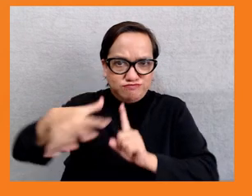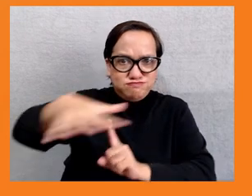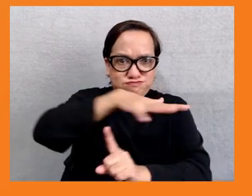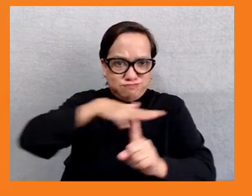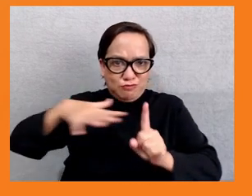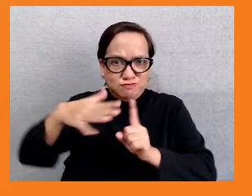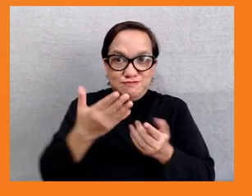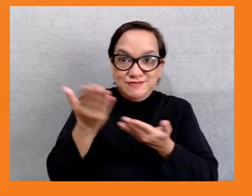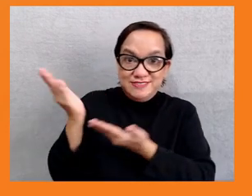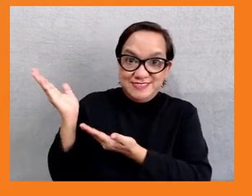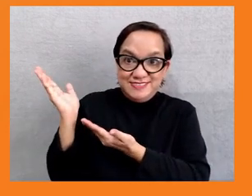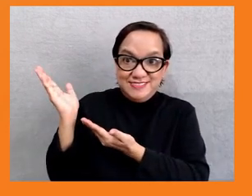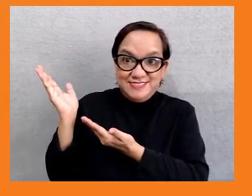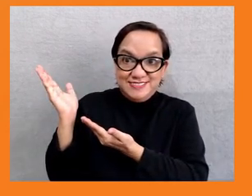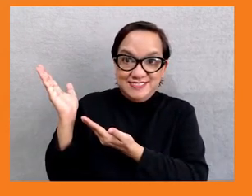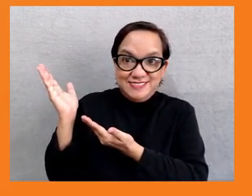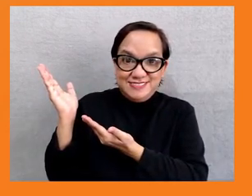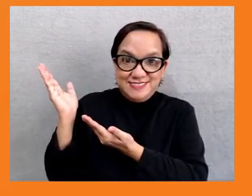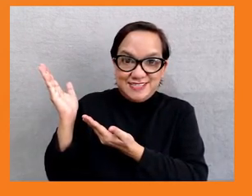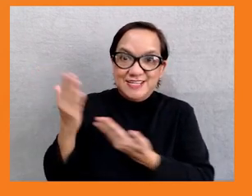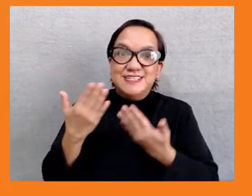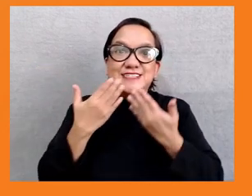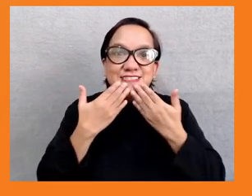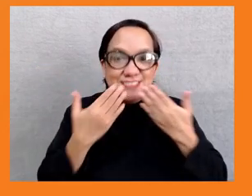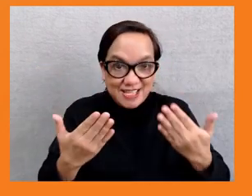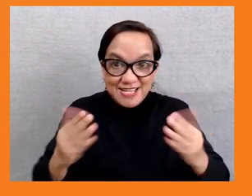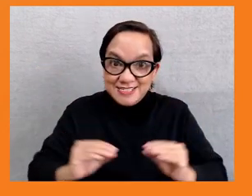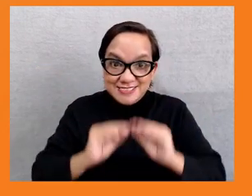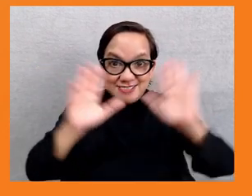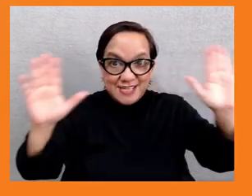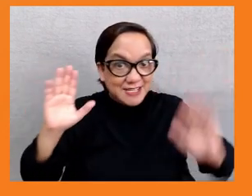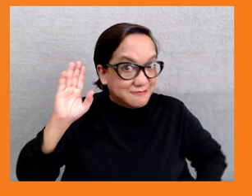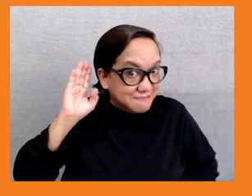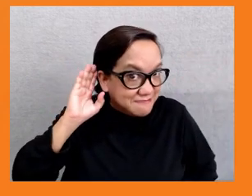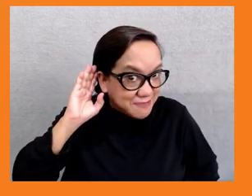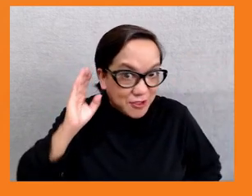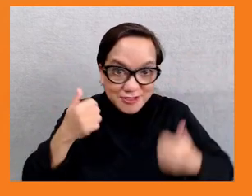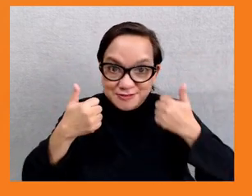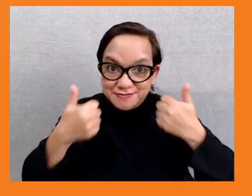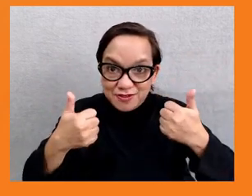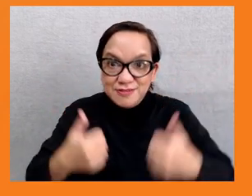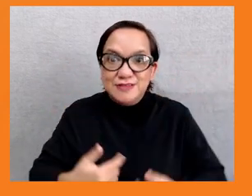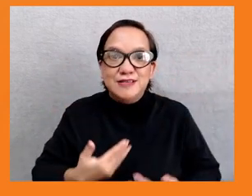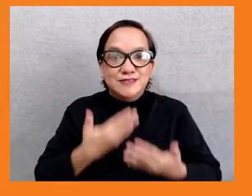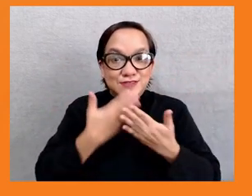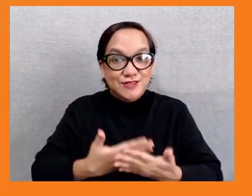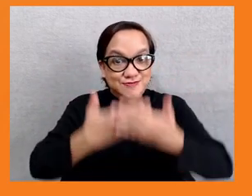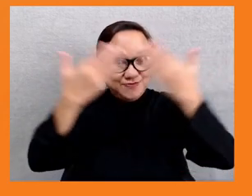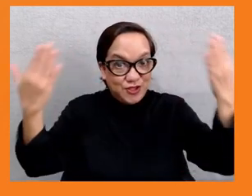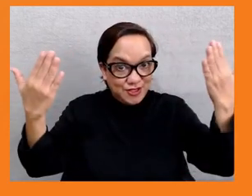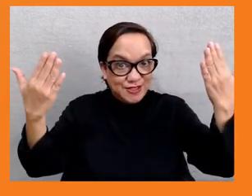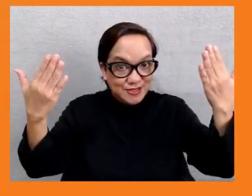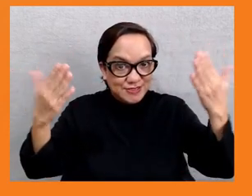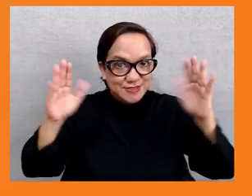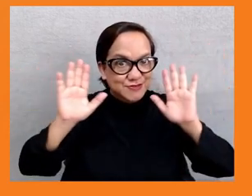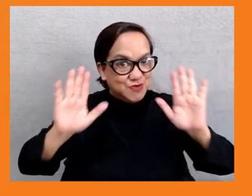Thank you, Mayra. I assume you can hear me well. So, good morning from Manila. It's wonderful to see everyone here today. And